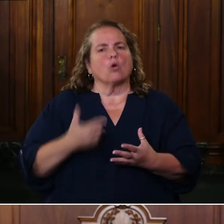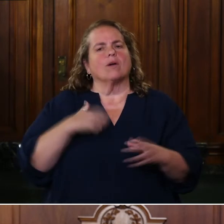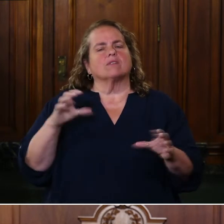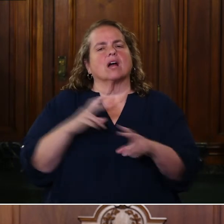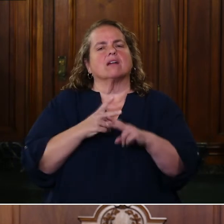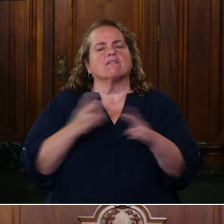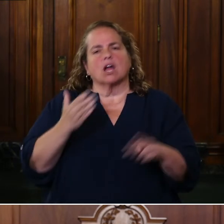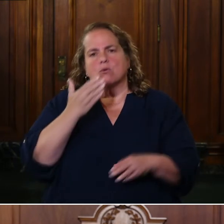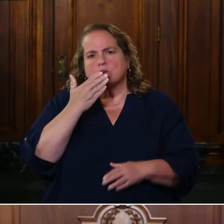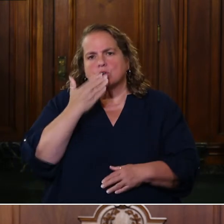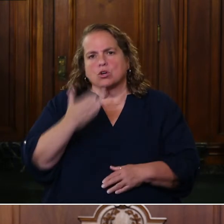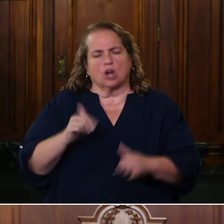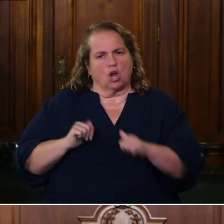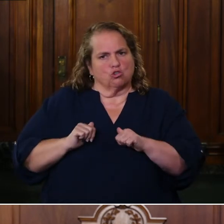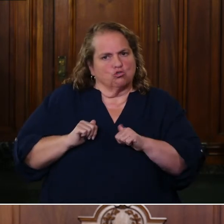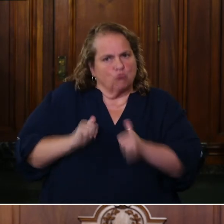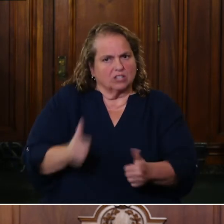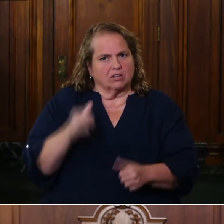good job there.